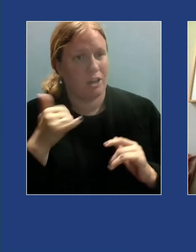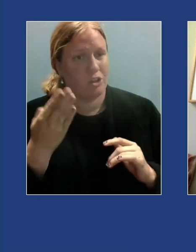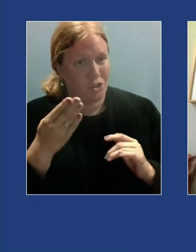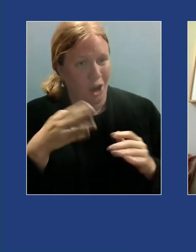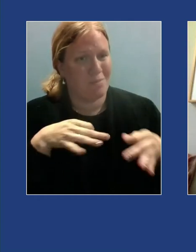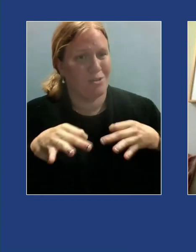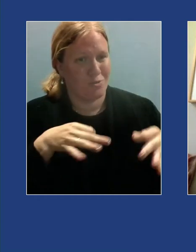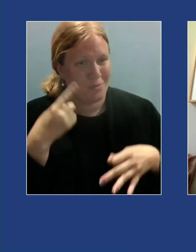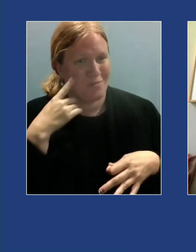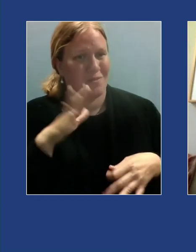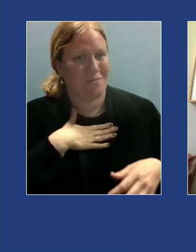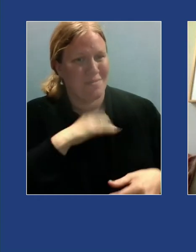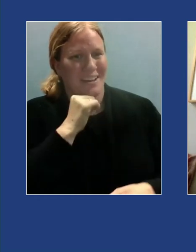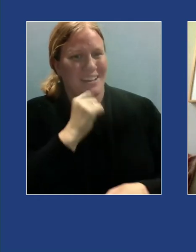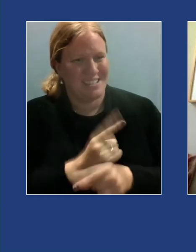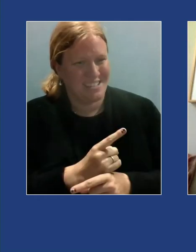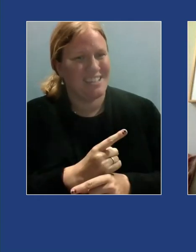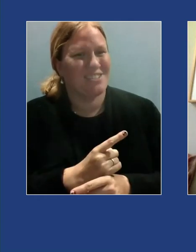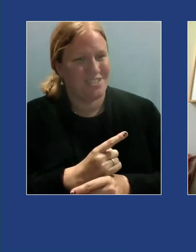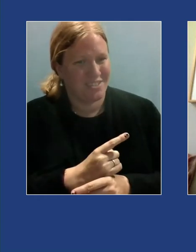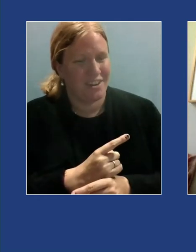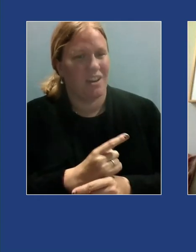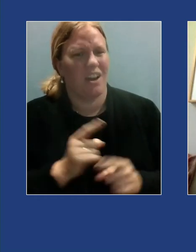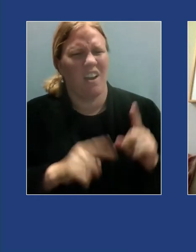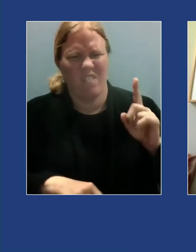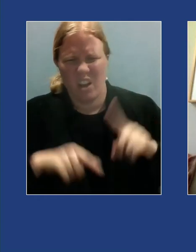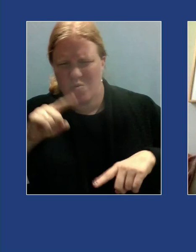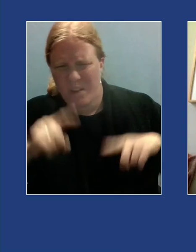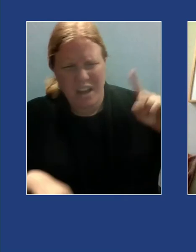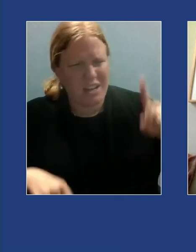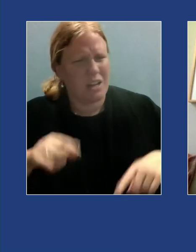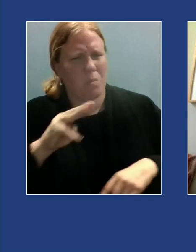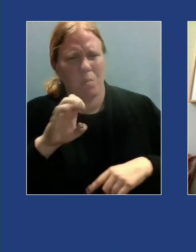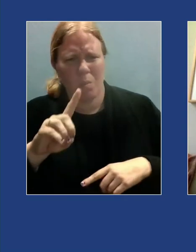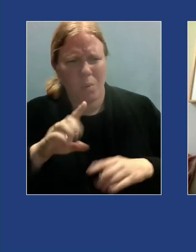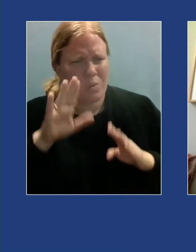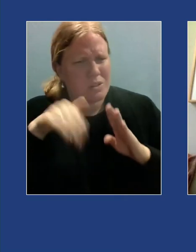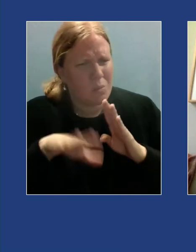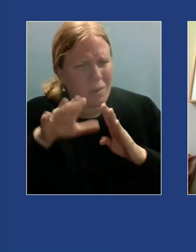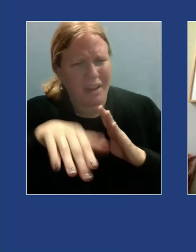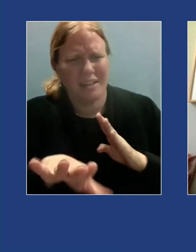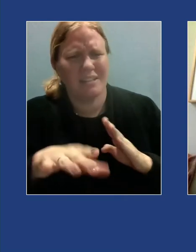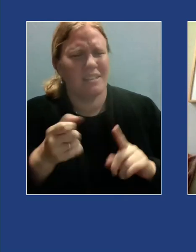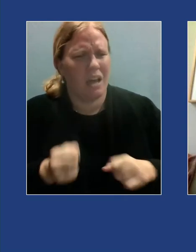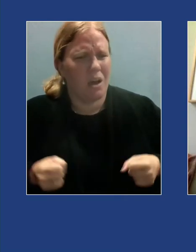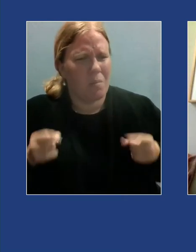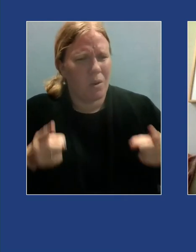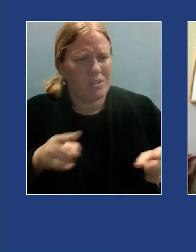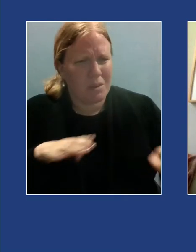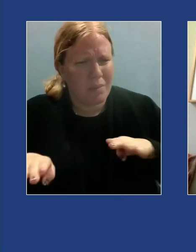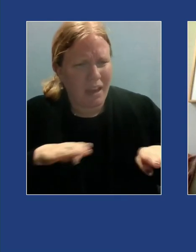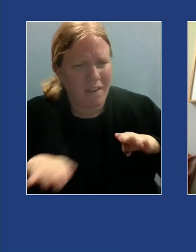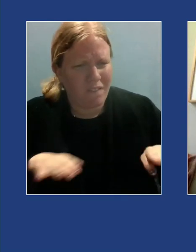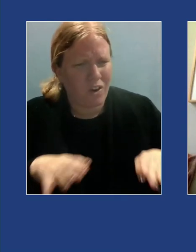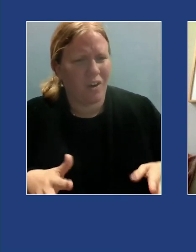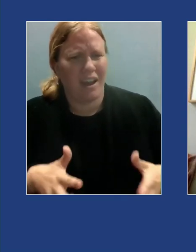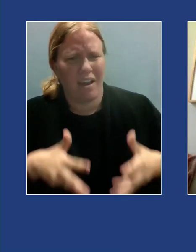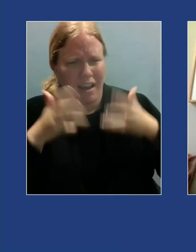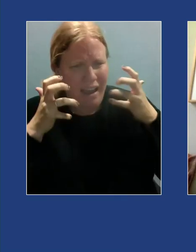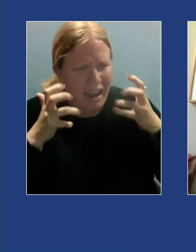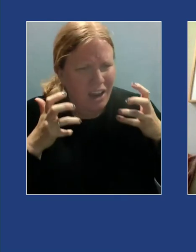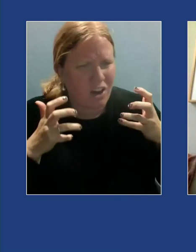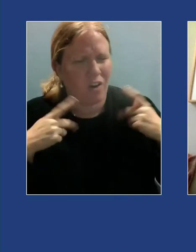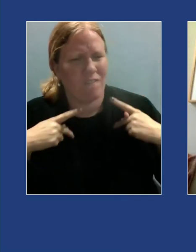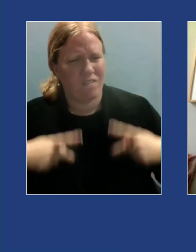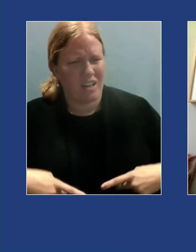Bria varied or random mood swings impulsive behaviors problems with anger including frequent loss of temper or physical